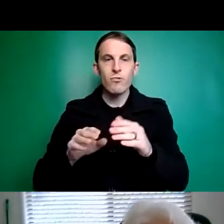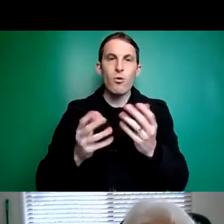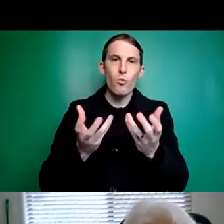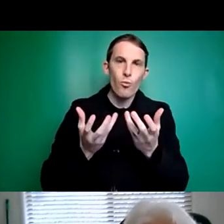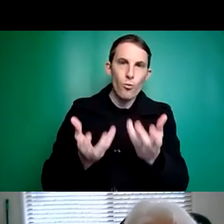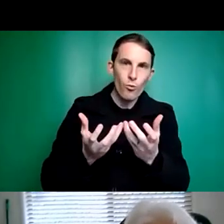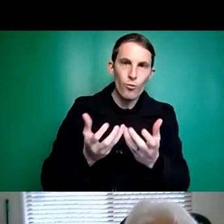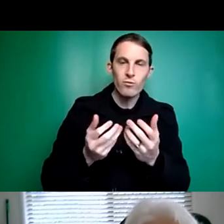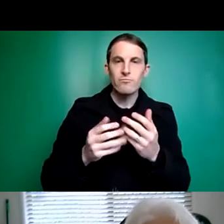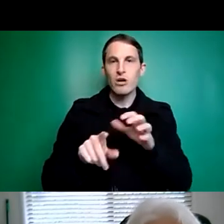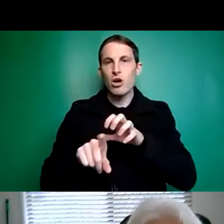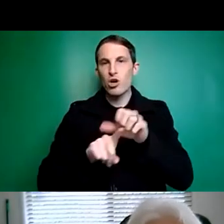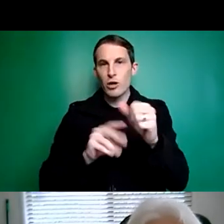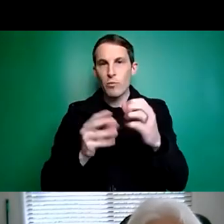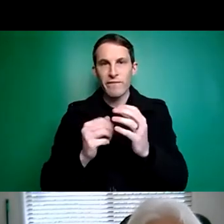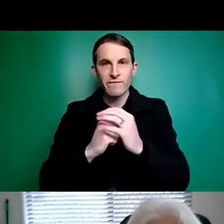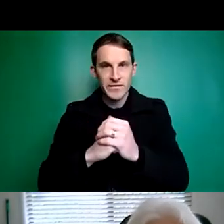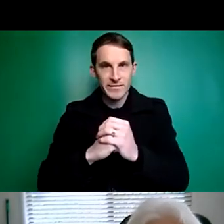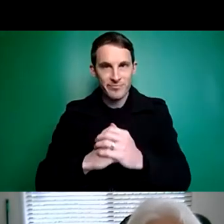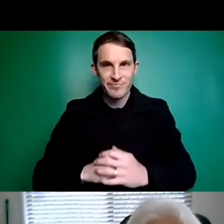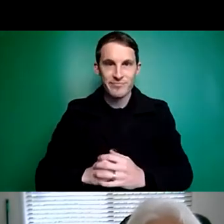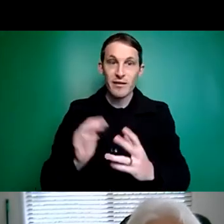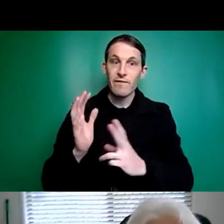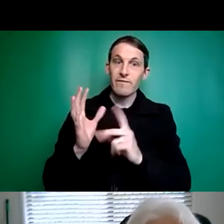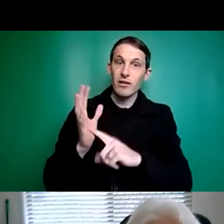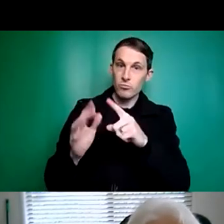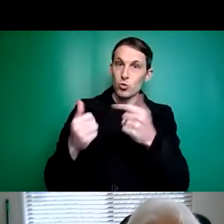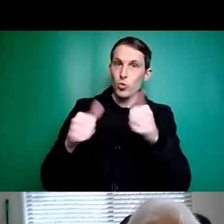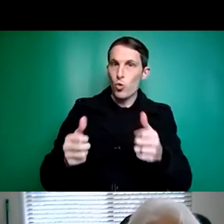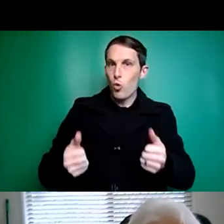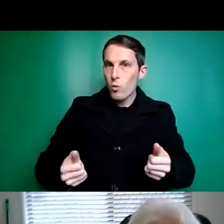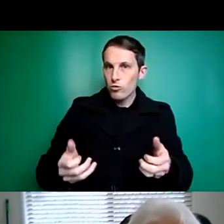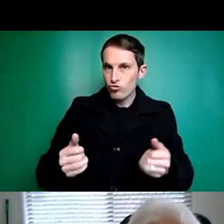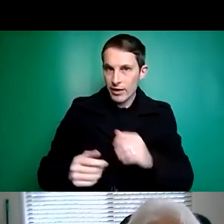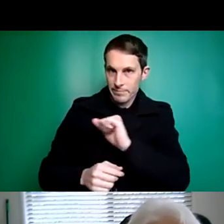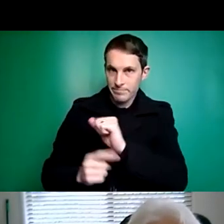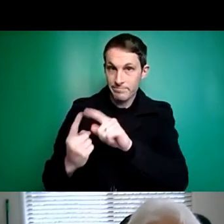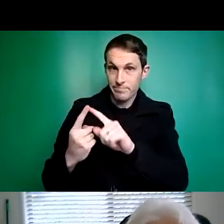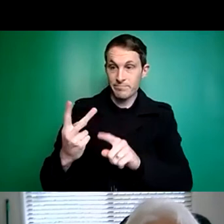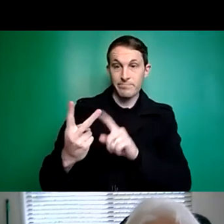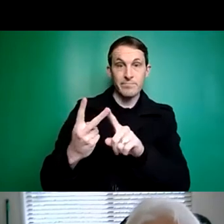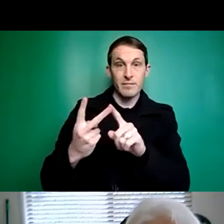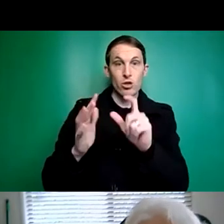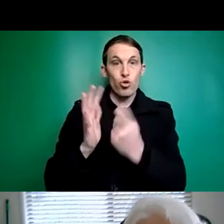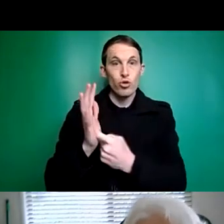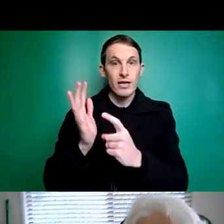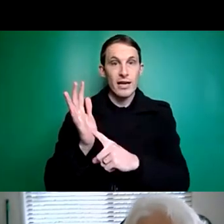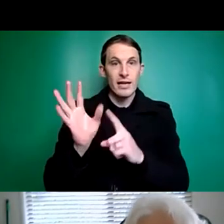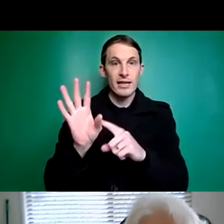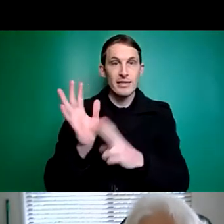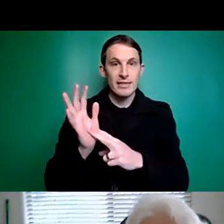catching up with friends. Valerie is a wheelchair user. Second on the panel is Dr. Lynn Davis.